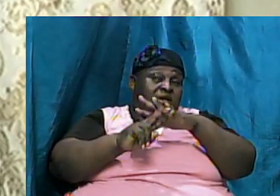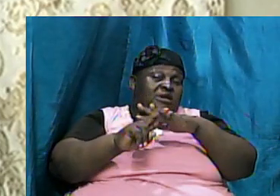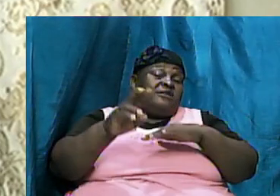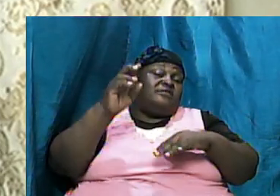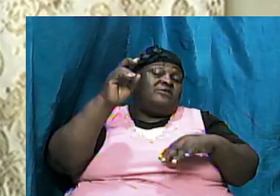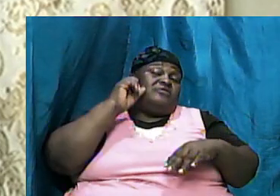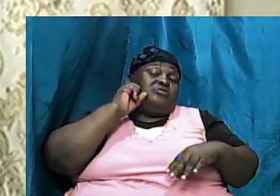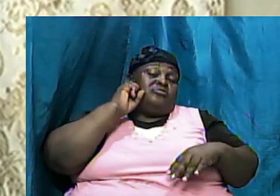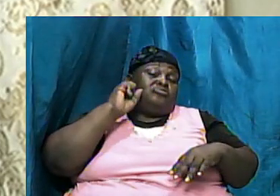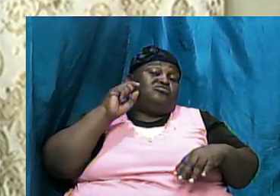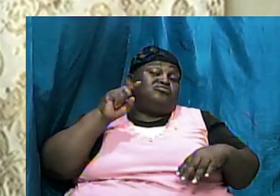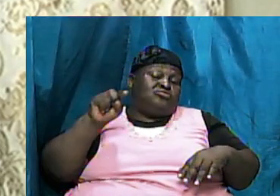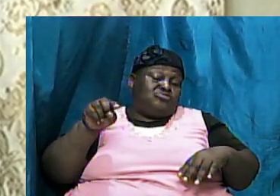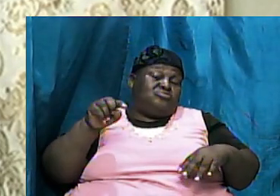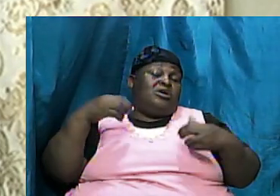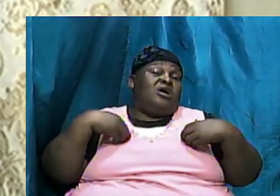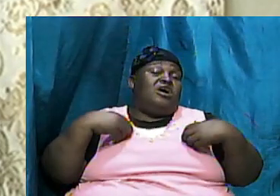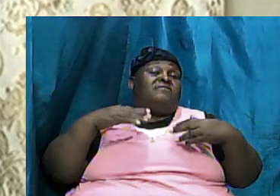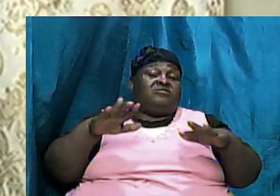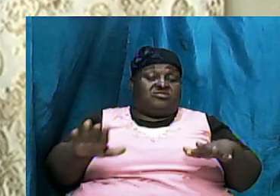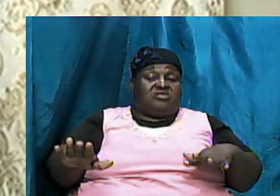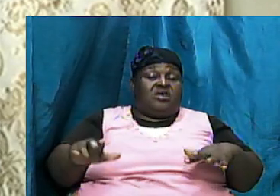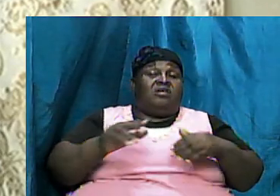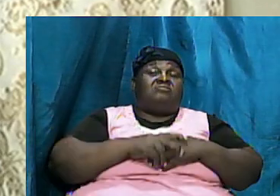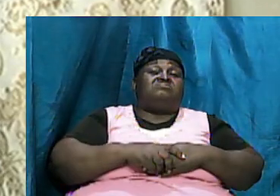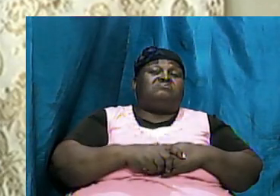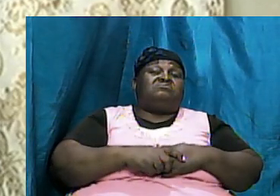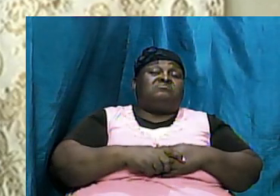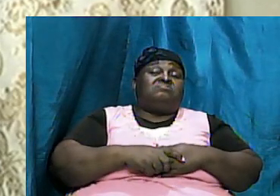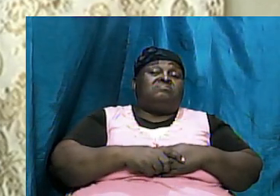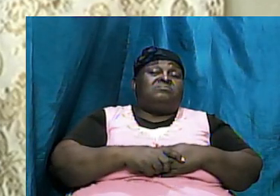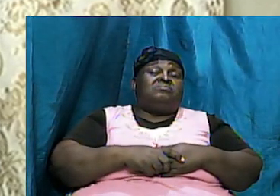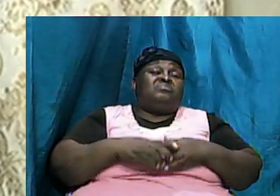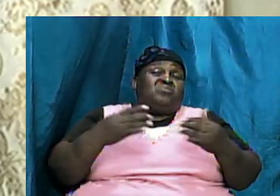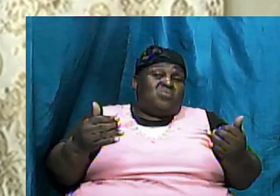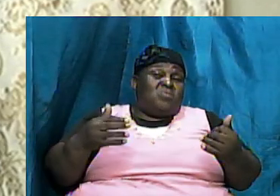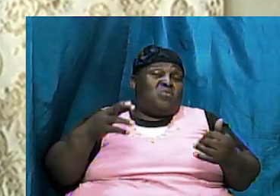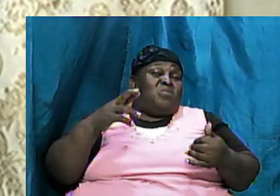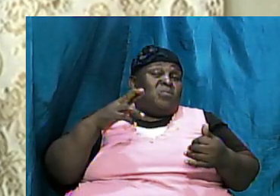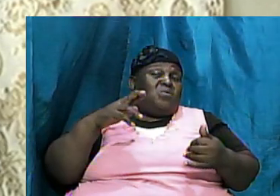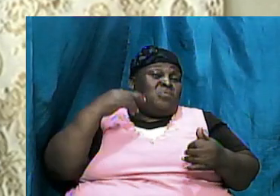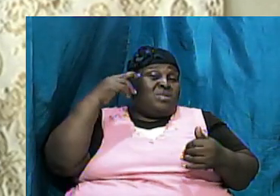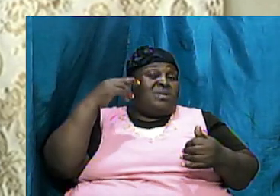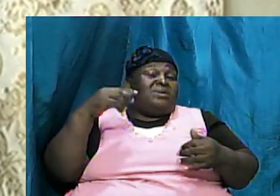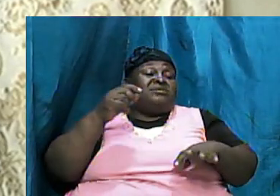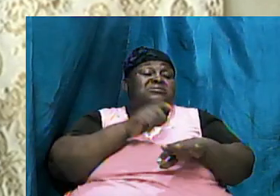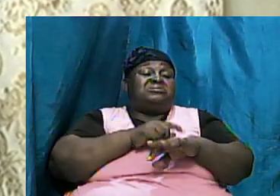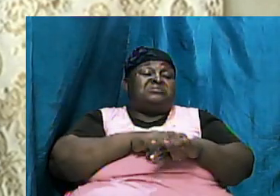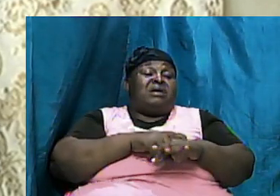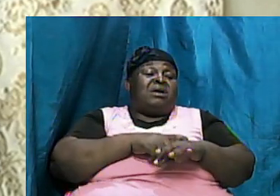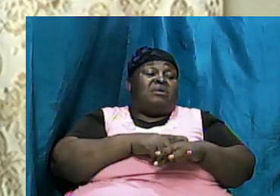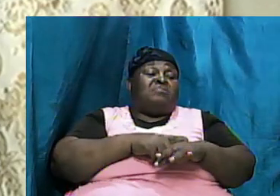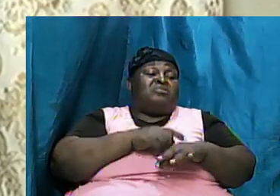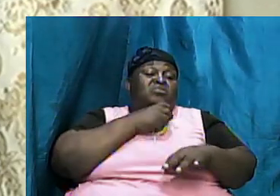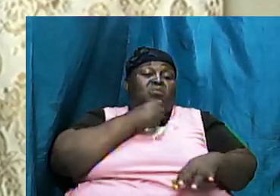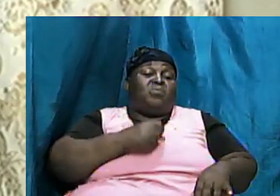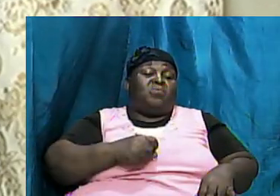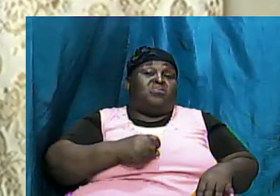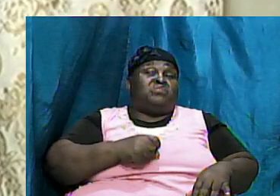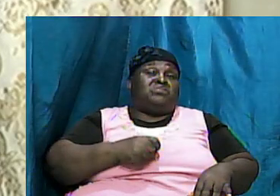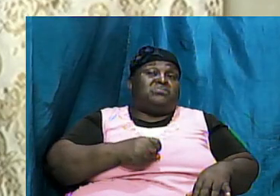will have a child a kind of sounds far-fetched because now they realize that time was catching up on them at the time